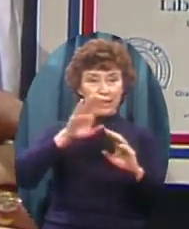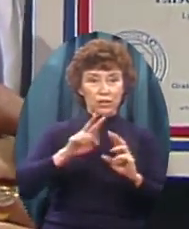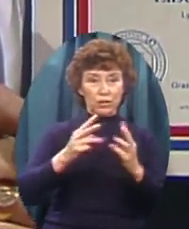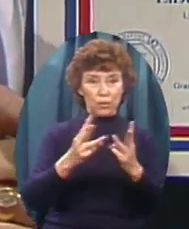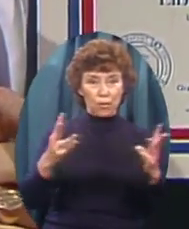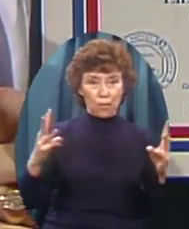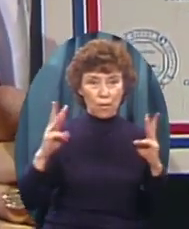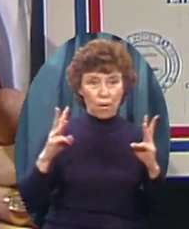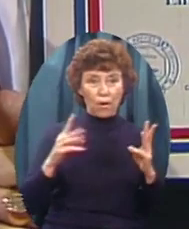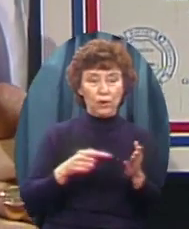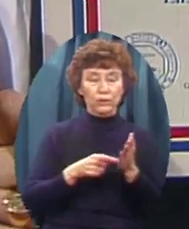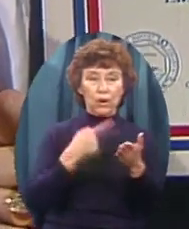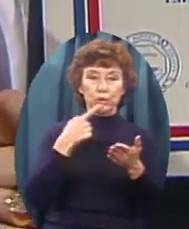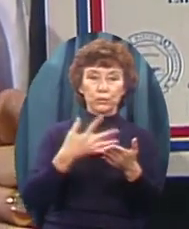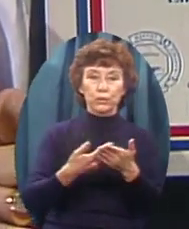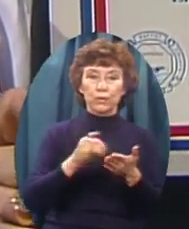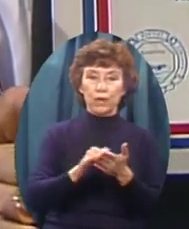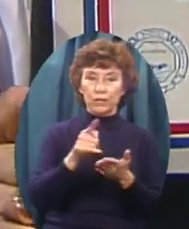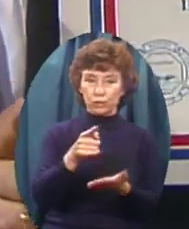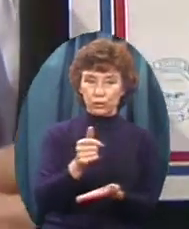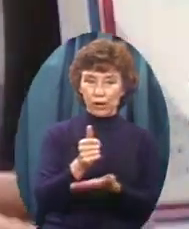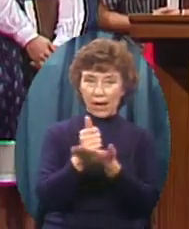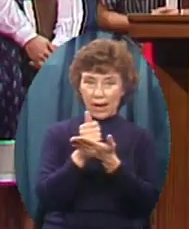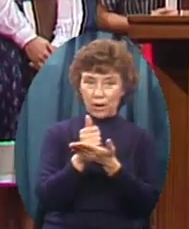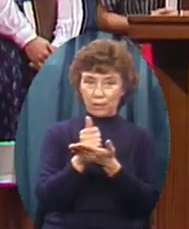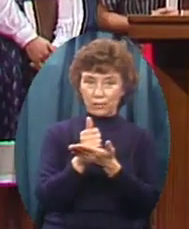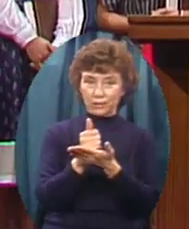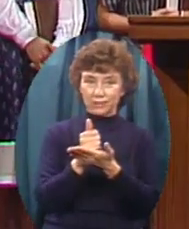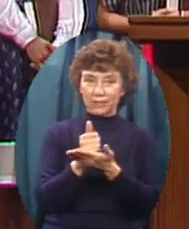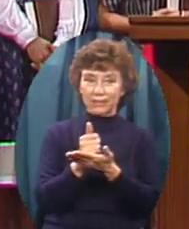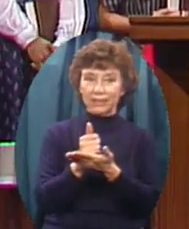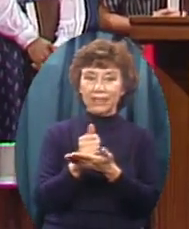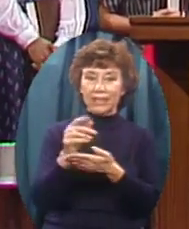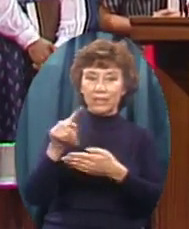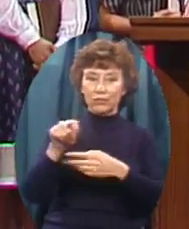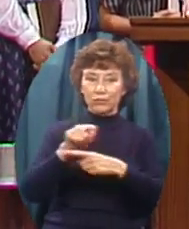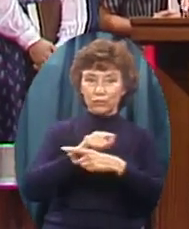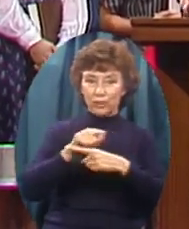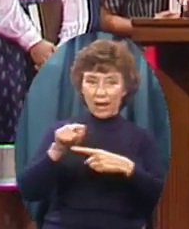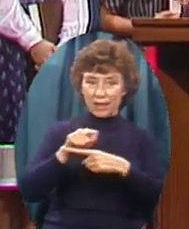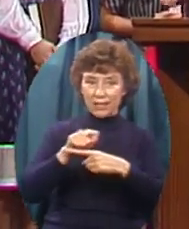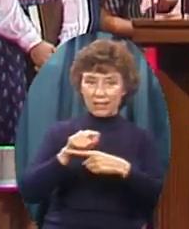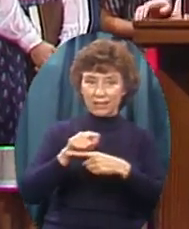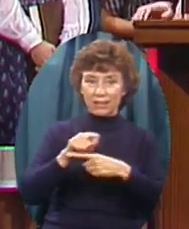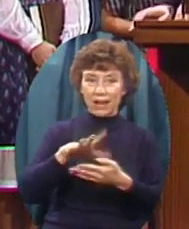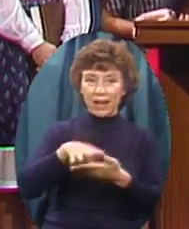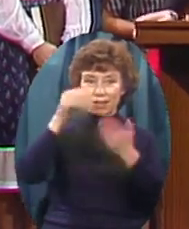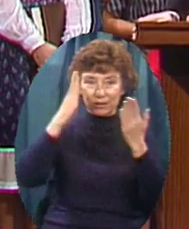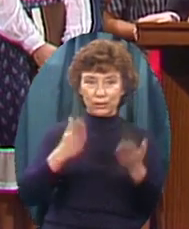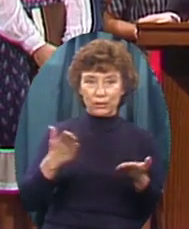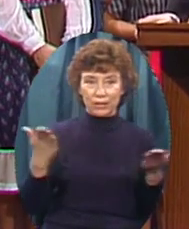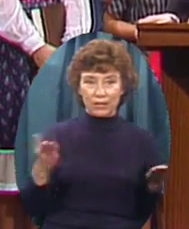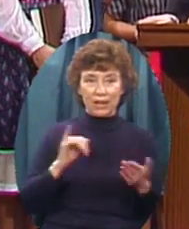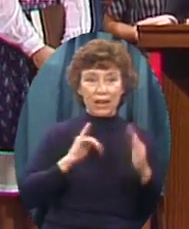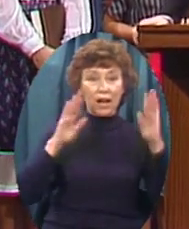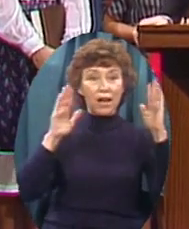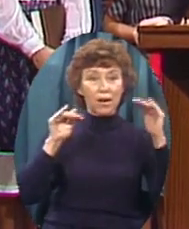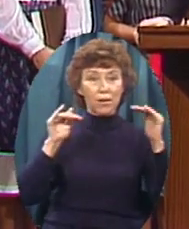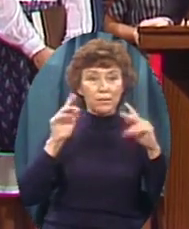You're helping train A student at Liberty And I sincerely hope That our phones Will light up right now